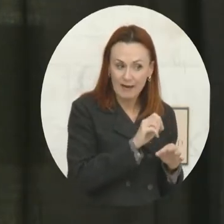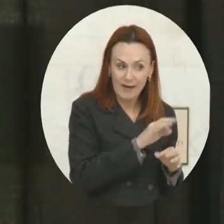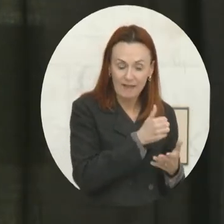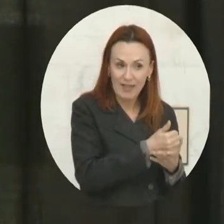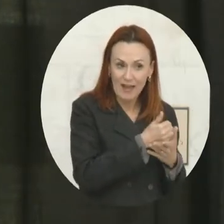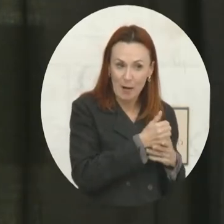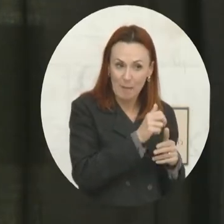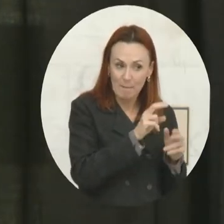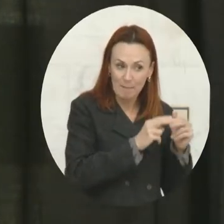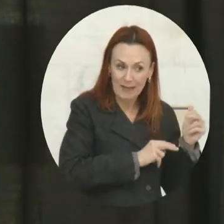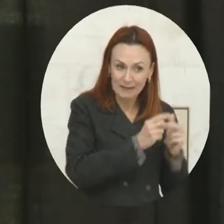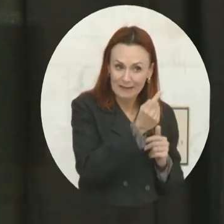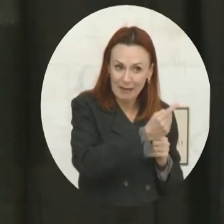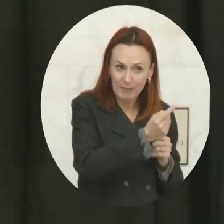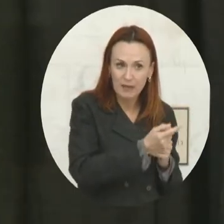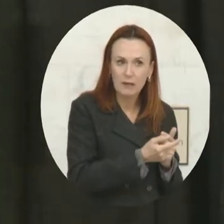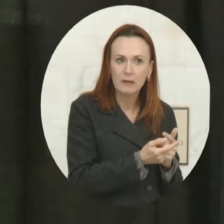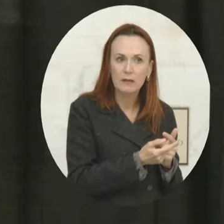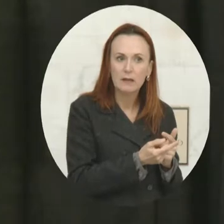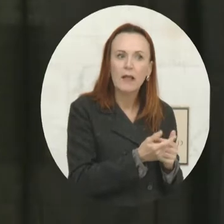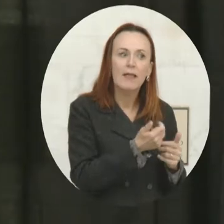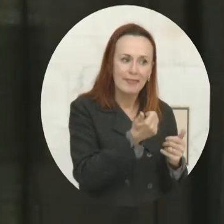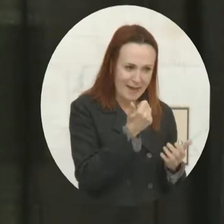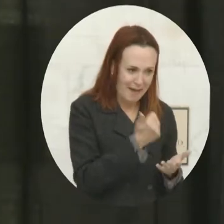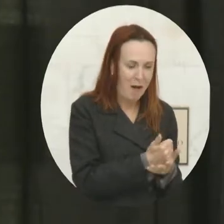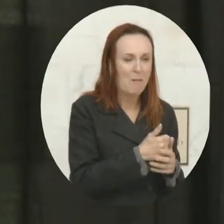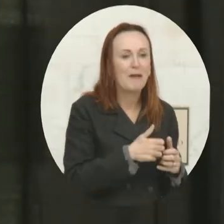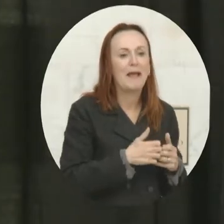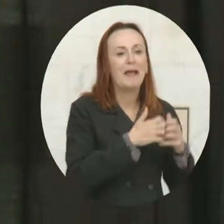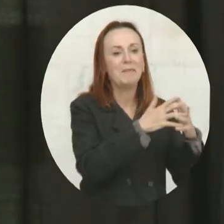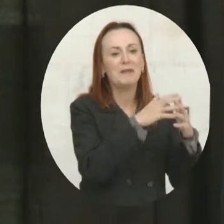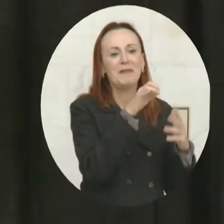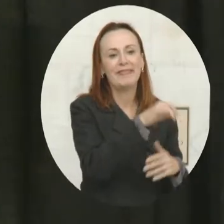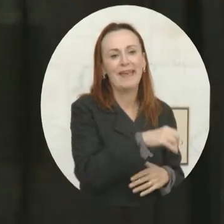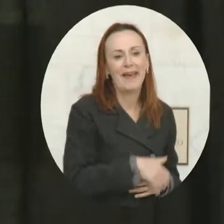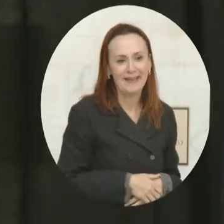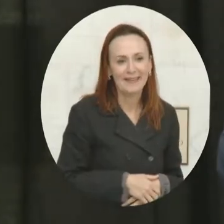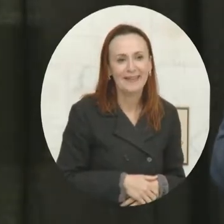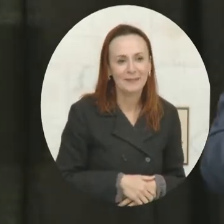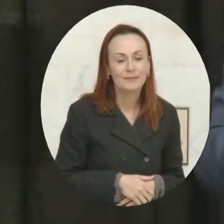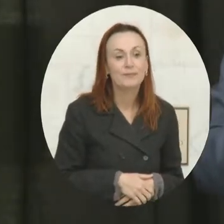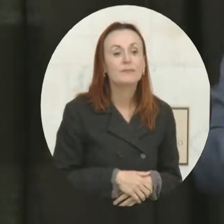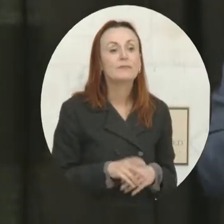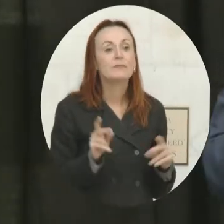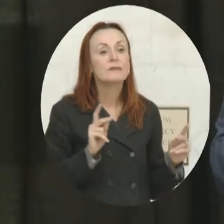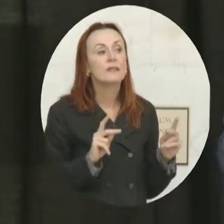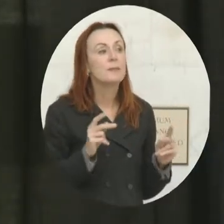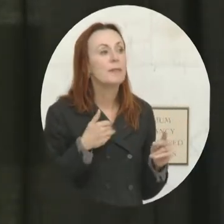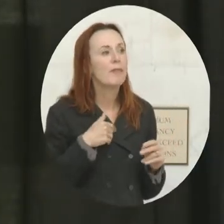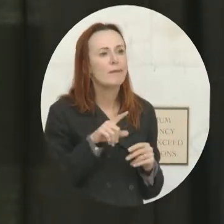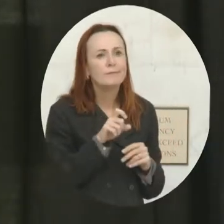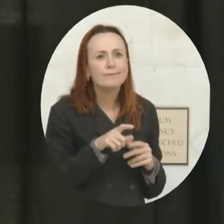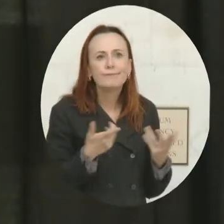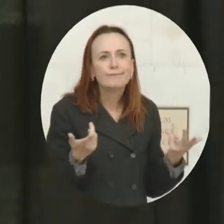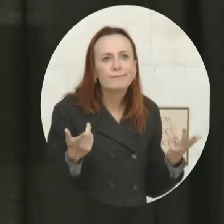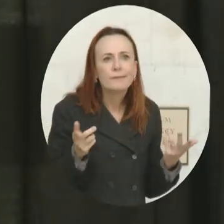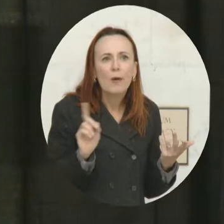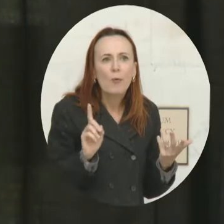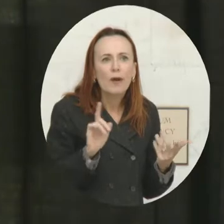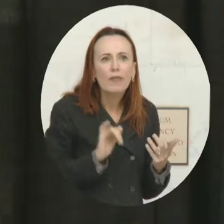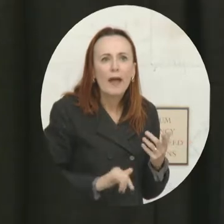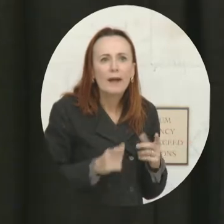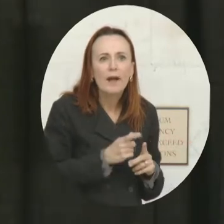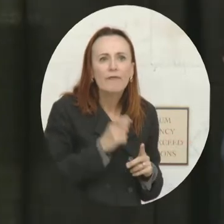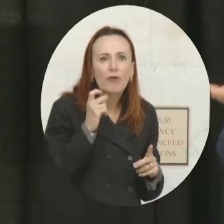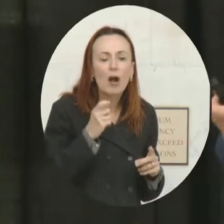something, what do they do? They help implement it, right? So, and when people have a question like, well, where did this come from?